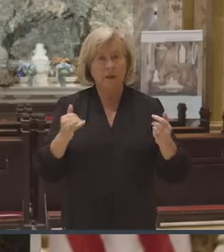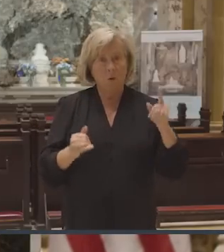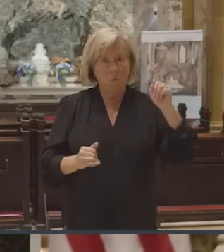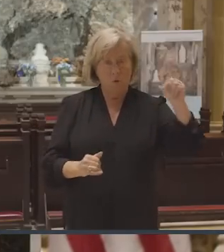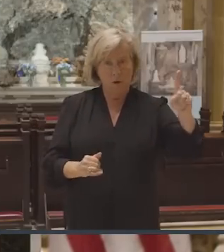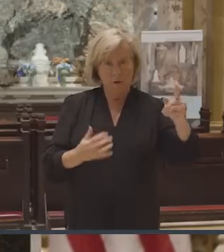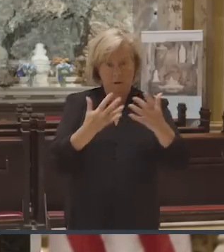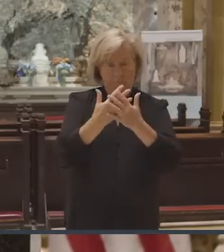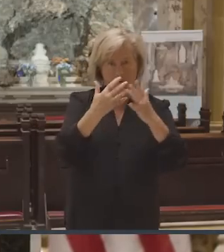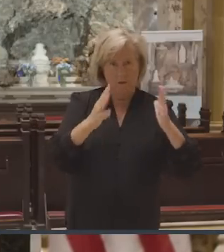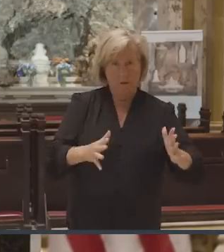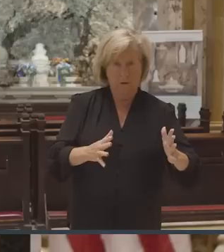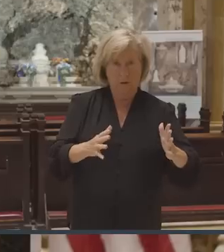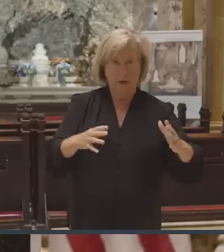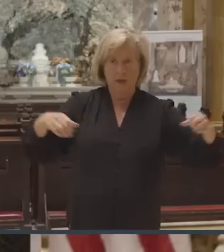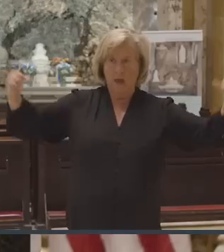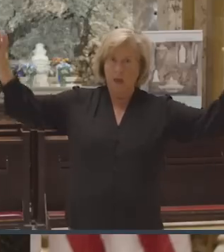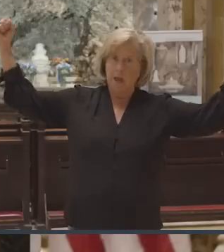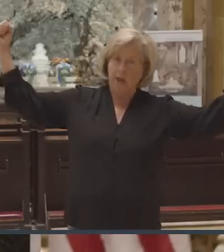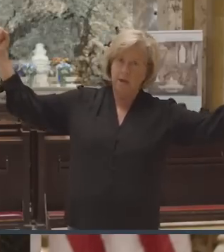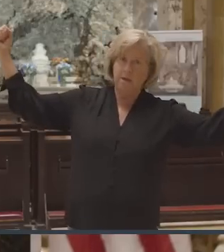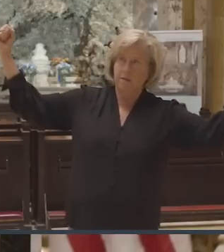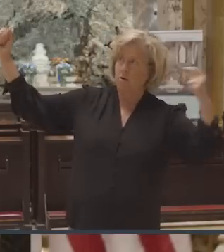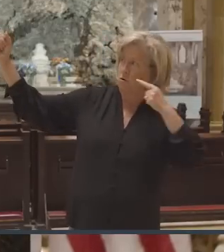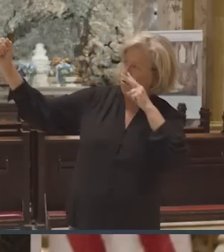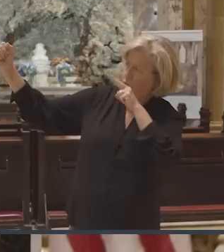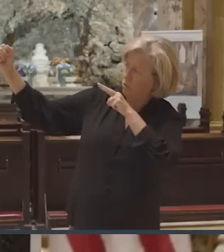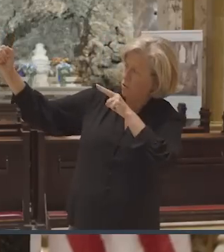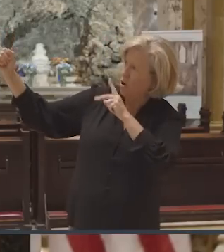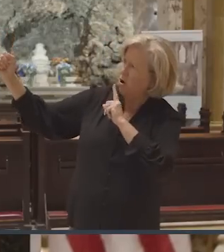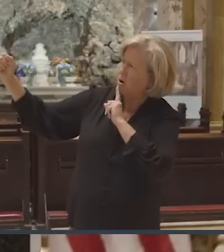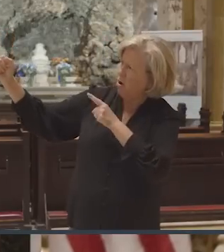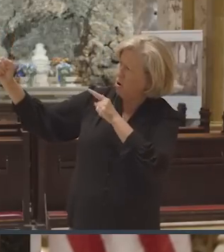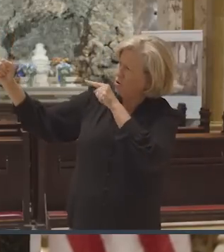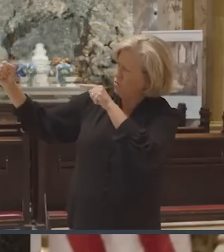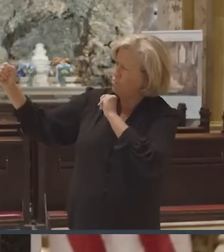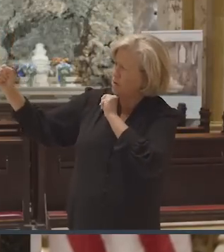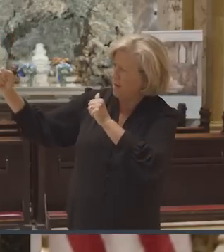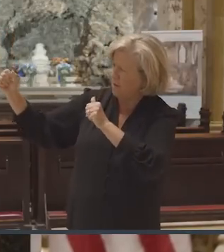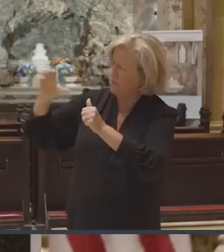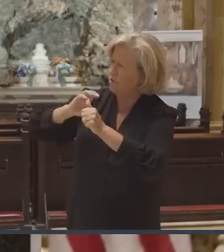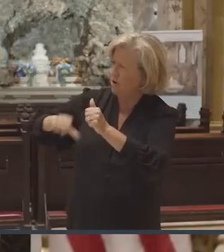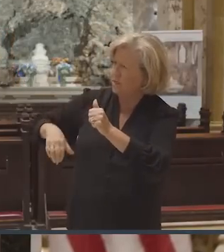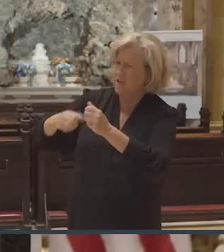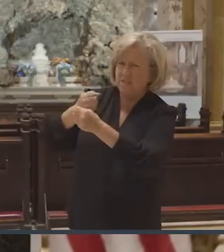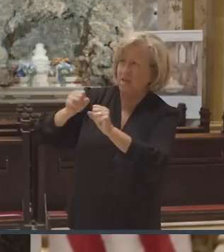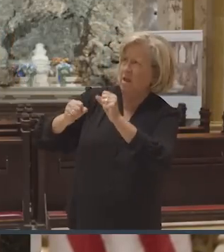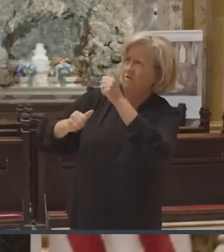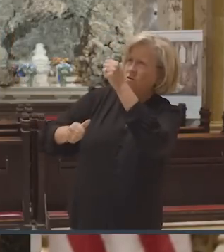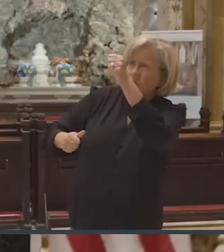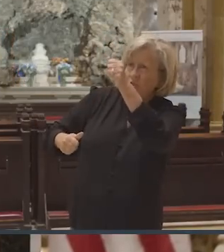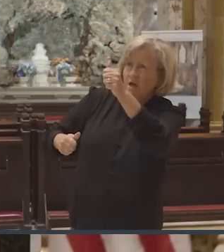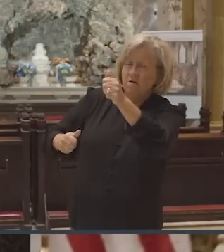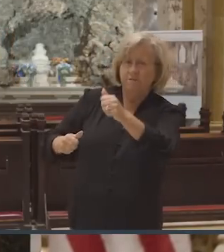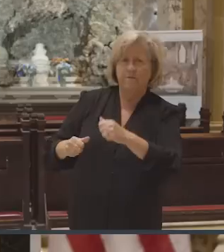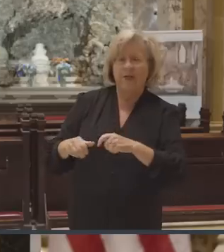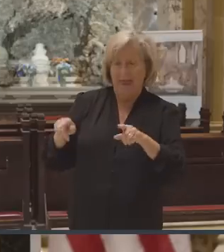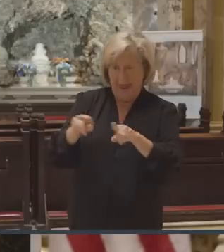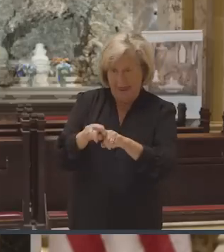of the criminals hanging there reviled Jesus, saying, Are you not the Christ? Save yourself and us.